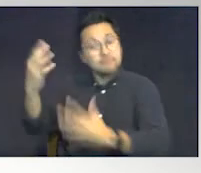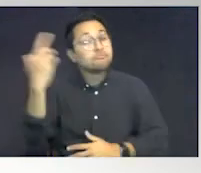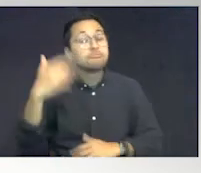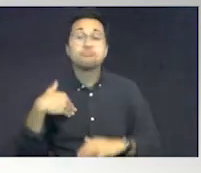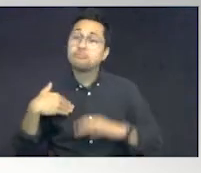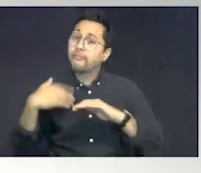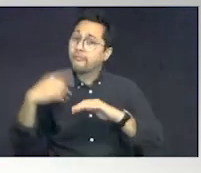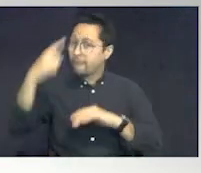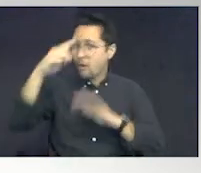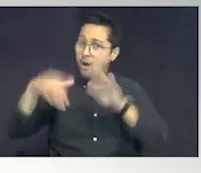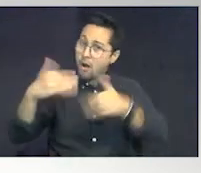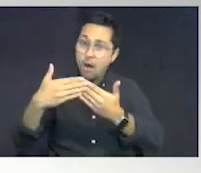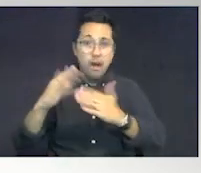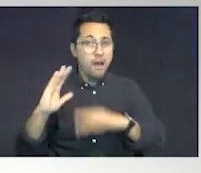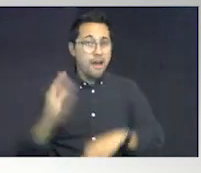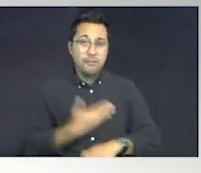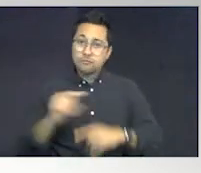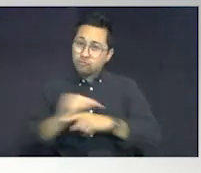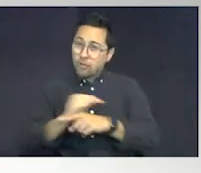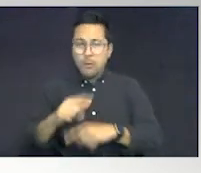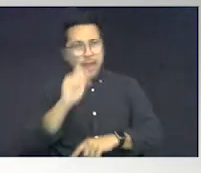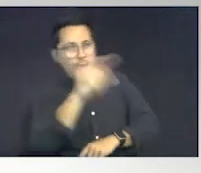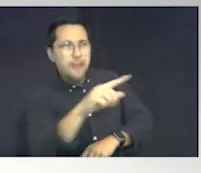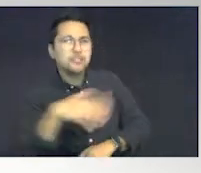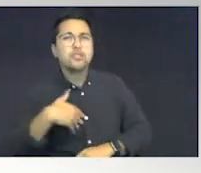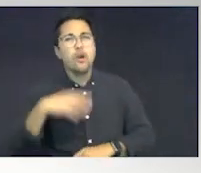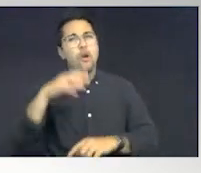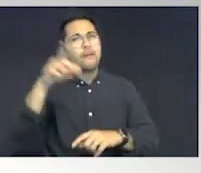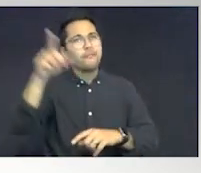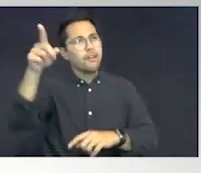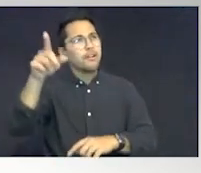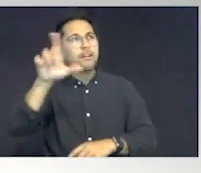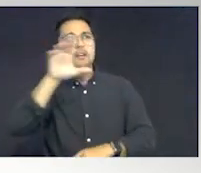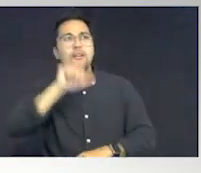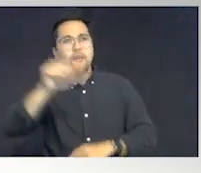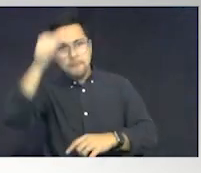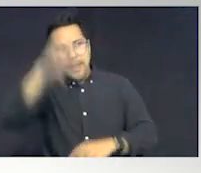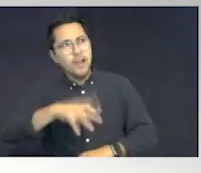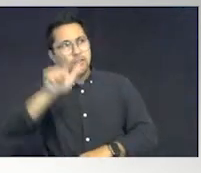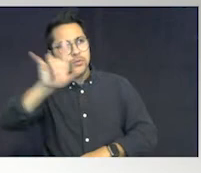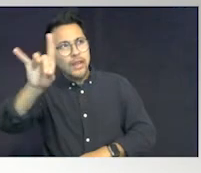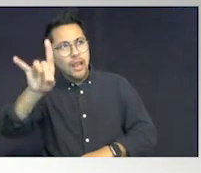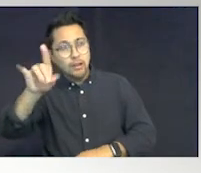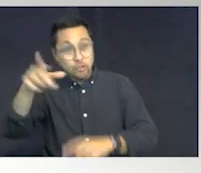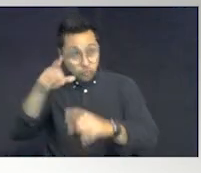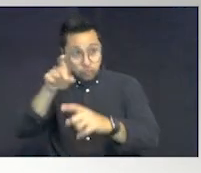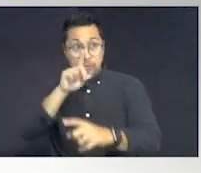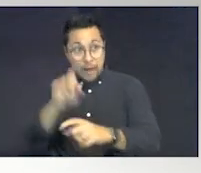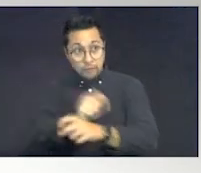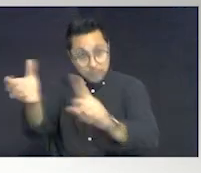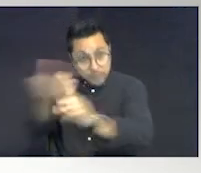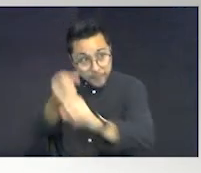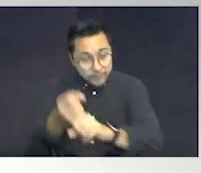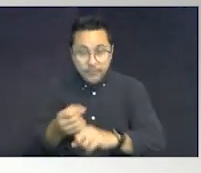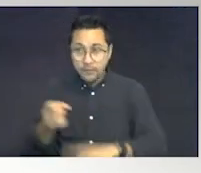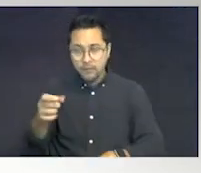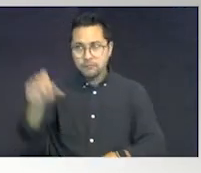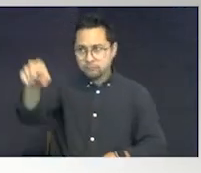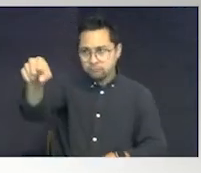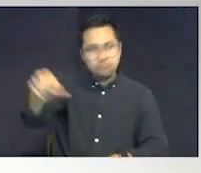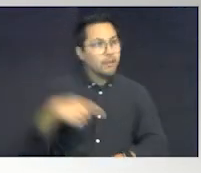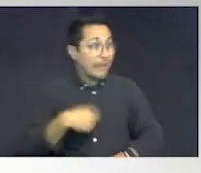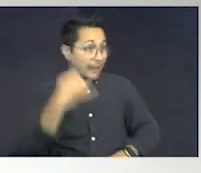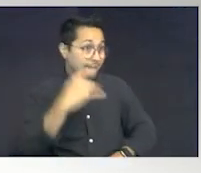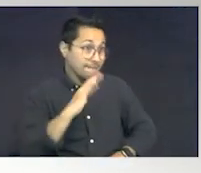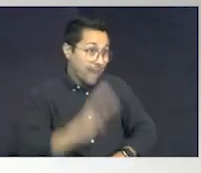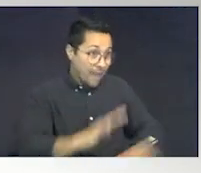all the trainings we've done, we've asked officers, at a 20-year-old, would you arrest this person? Absolutely. Would you arrest a five-year-old? Absolutely not.